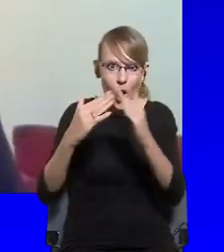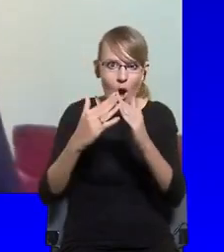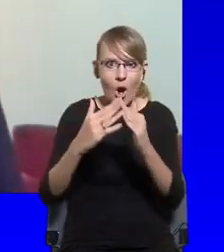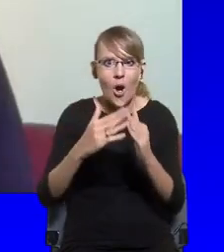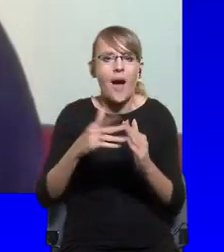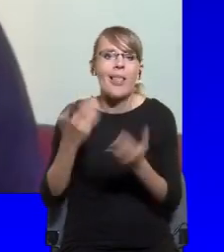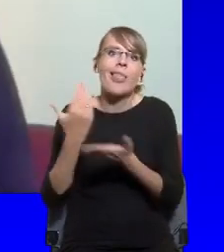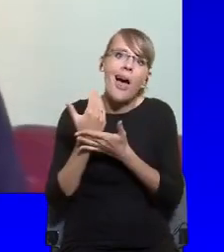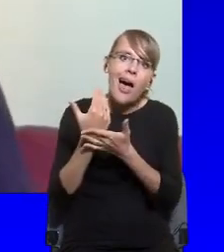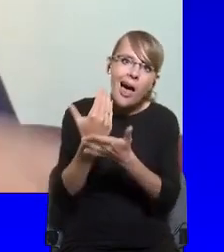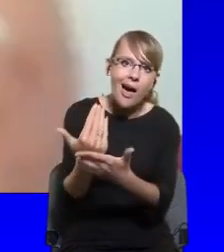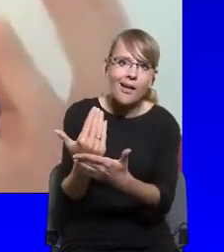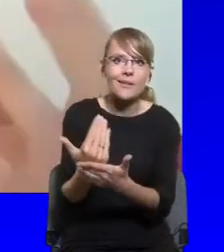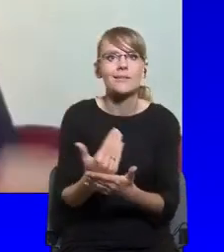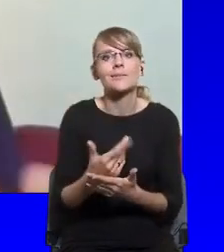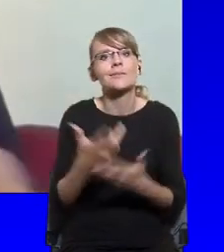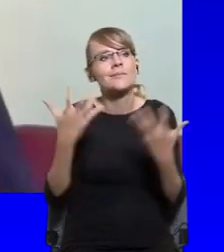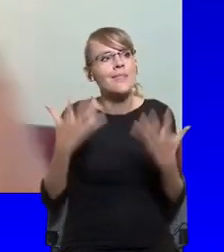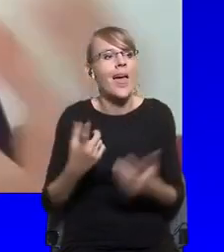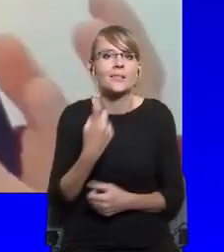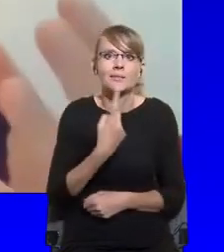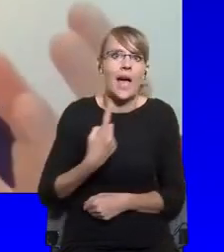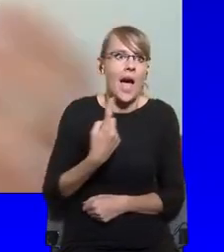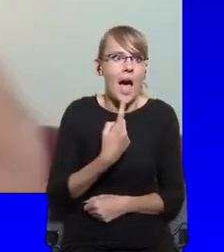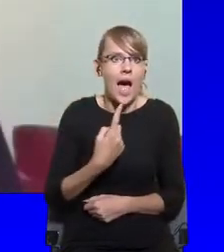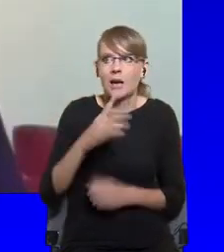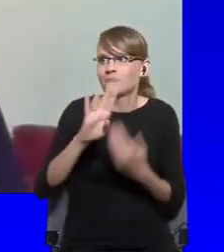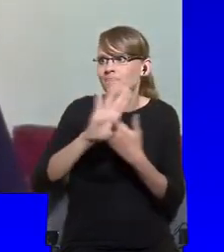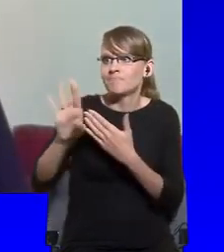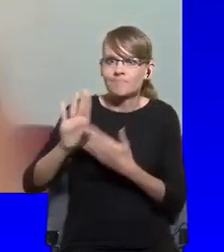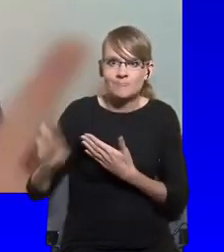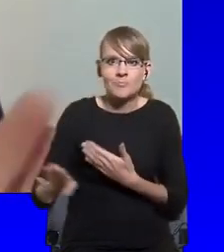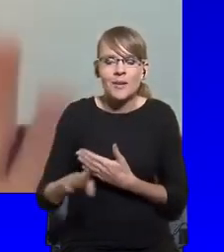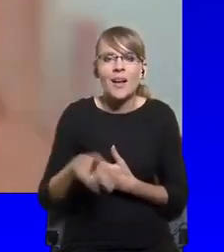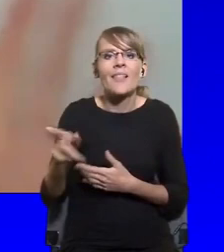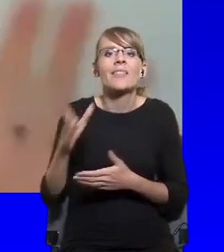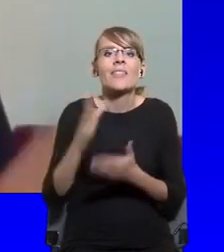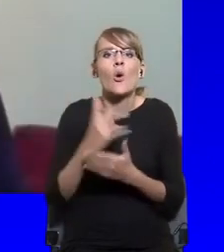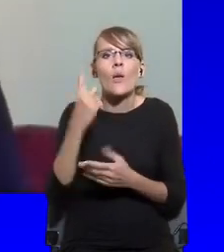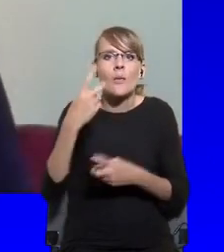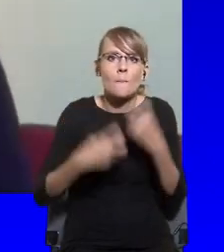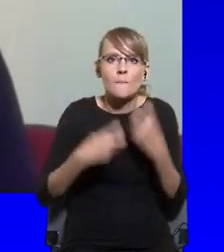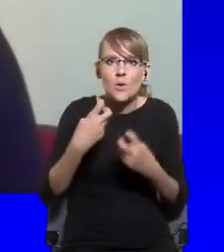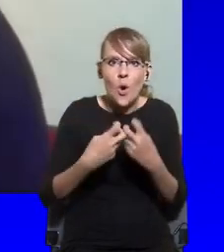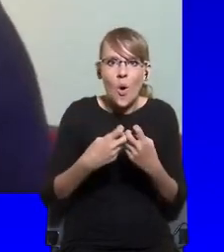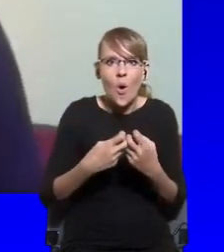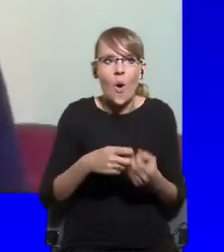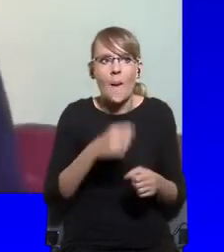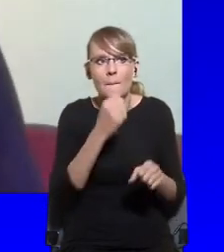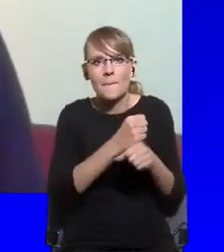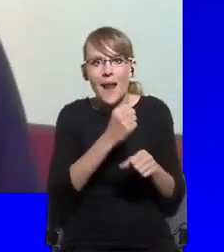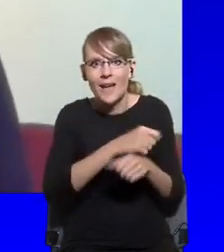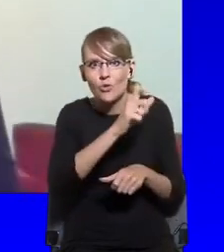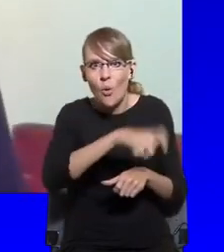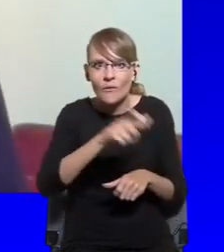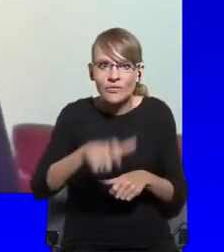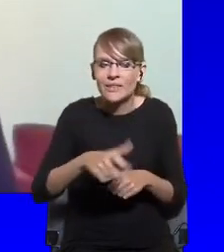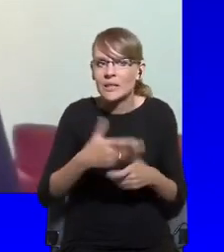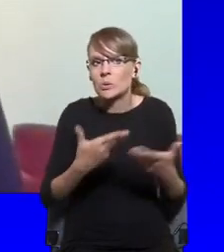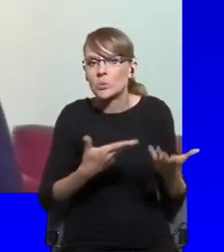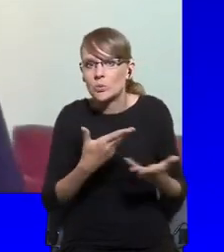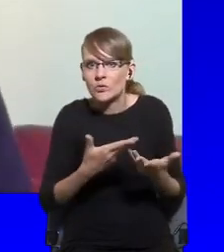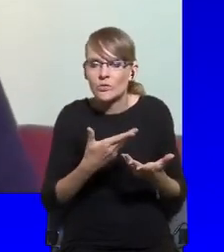really want to self isolate, then the real question is, do you bring the staff or not? I mean, worries that many others don't really have in